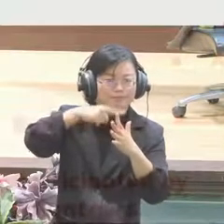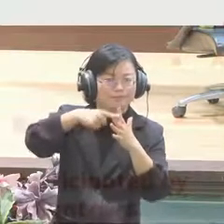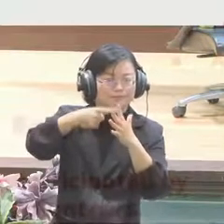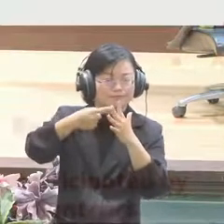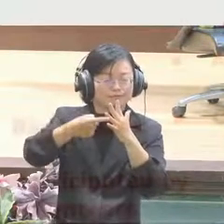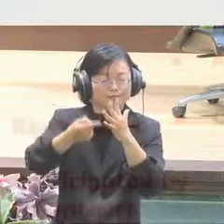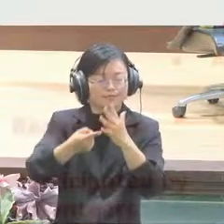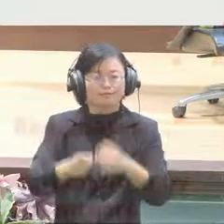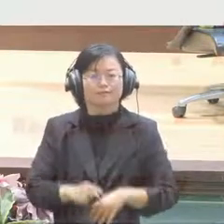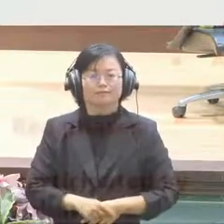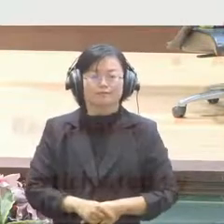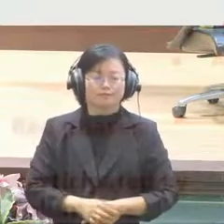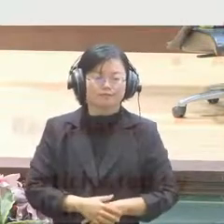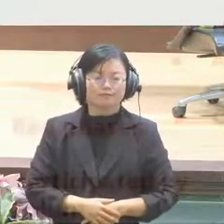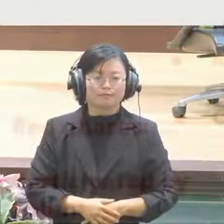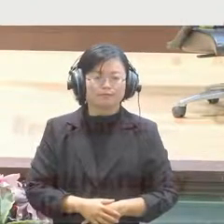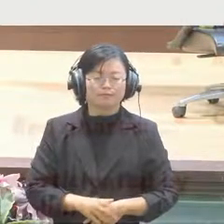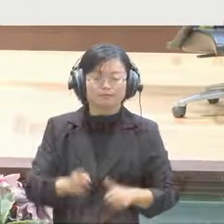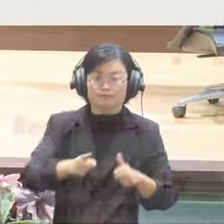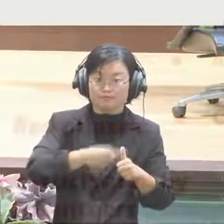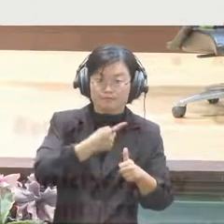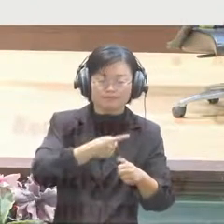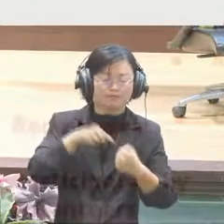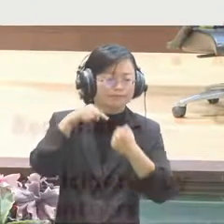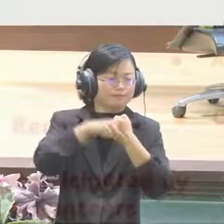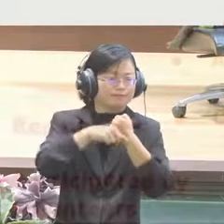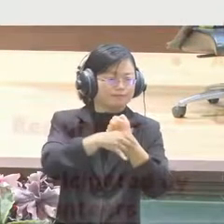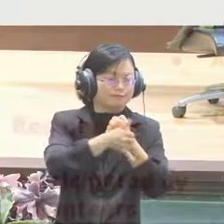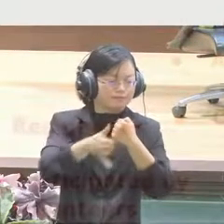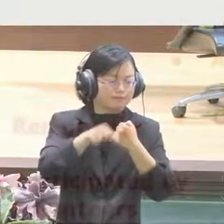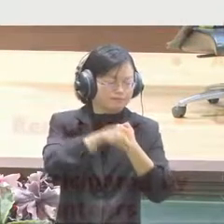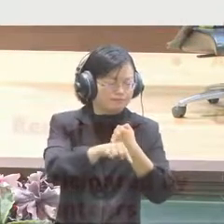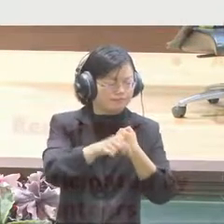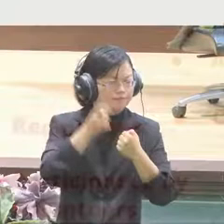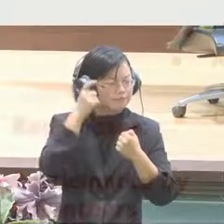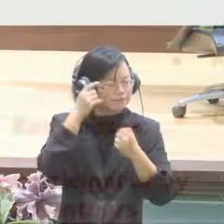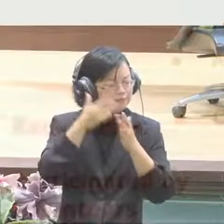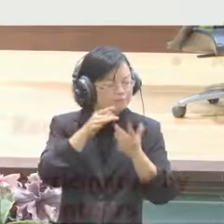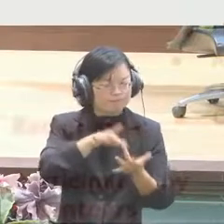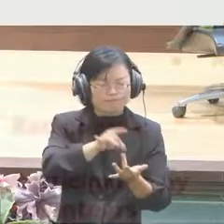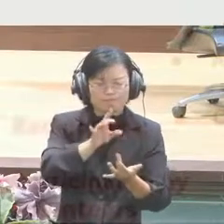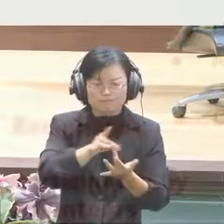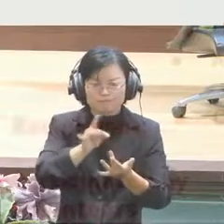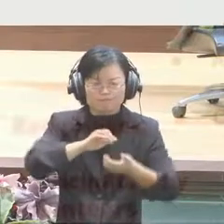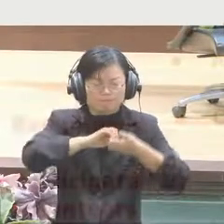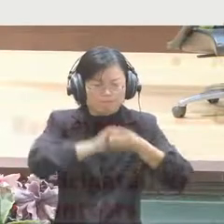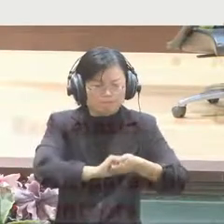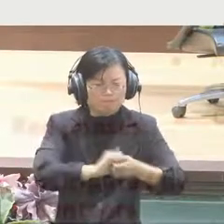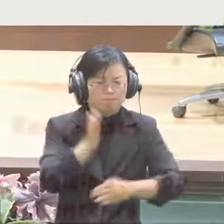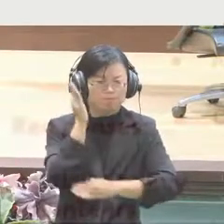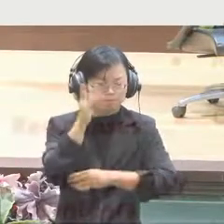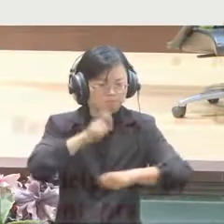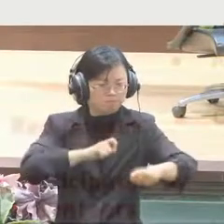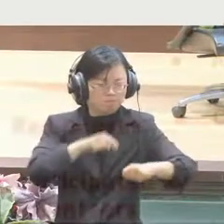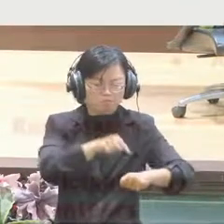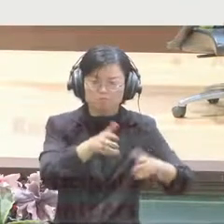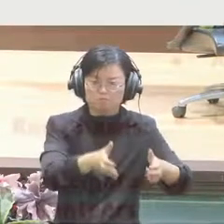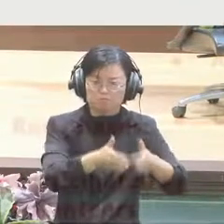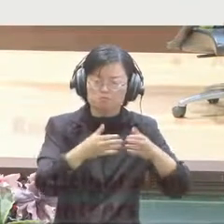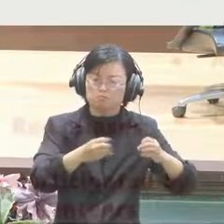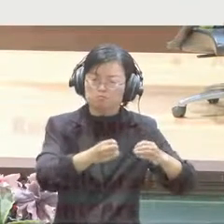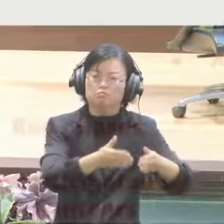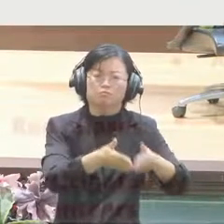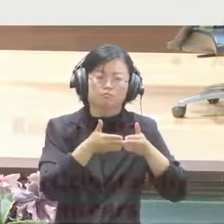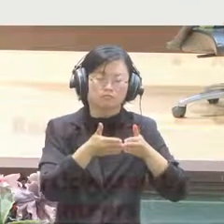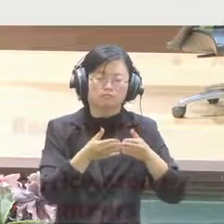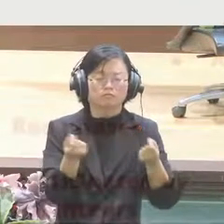determine which policy problem is important to discuss. like housing issues,